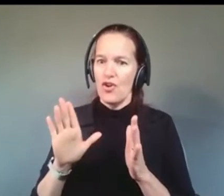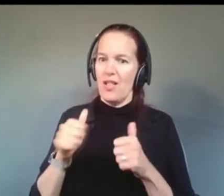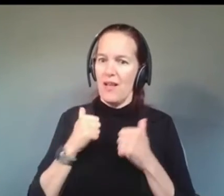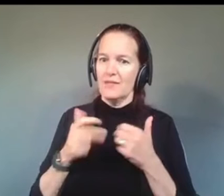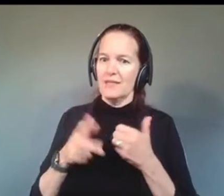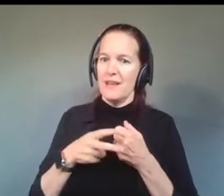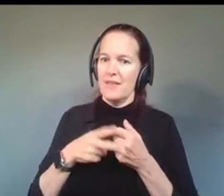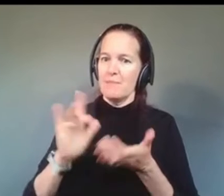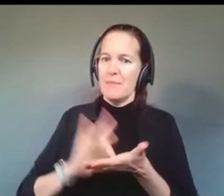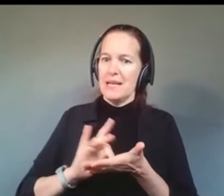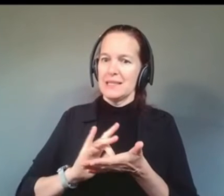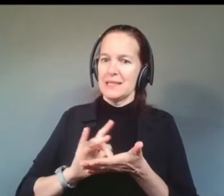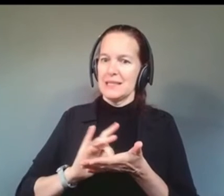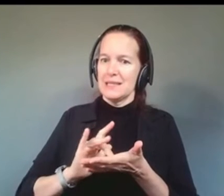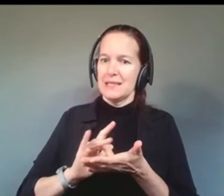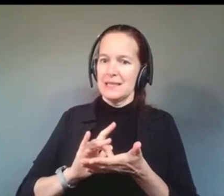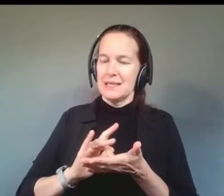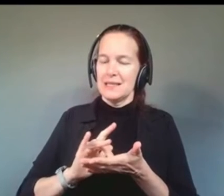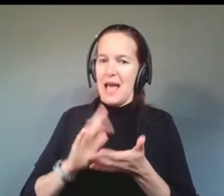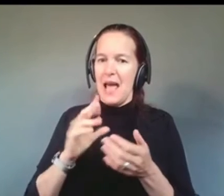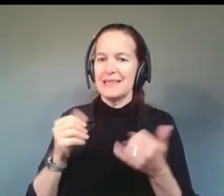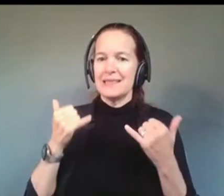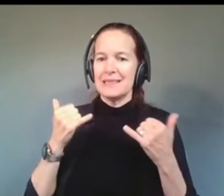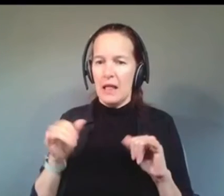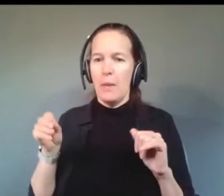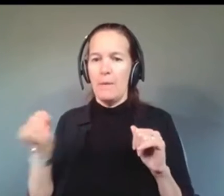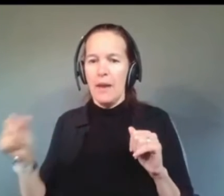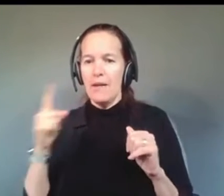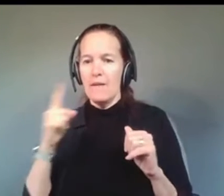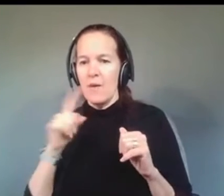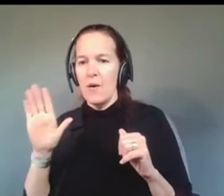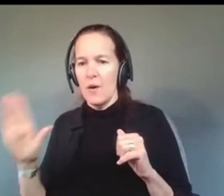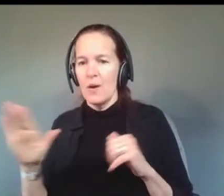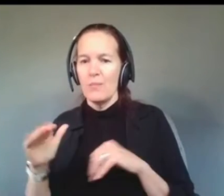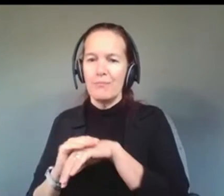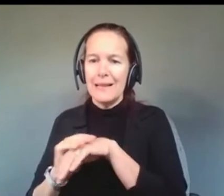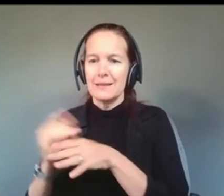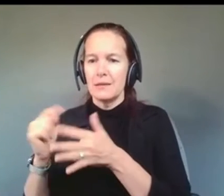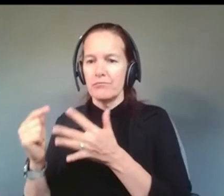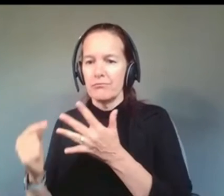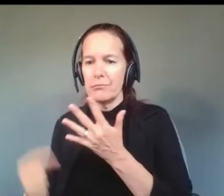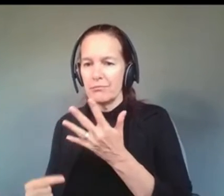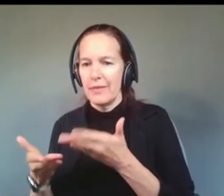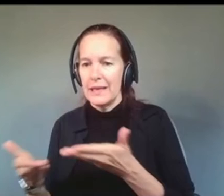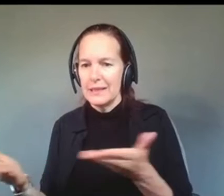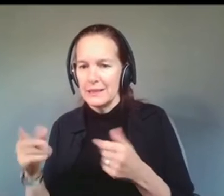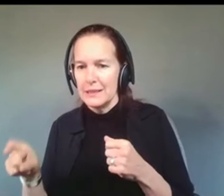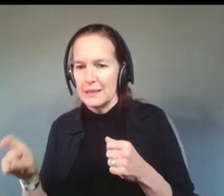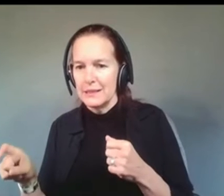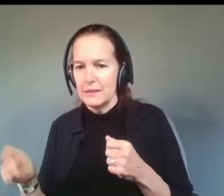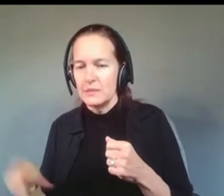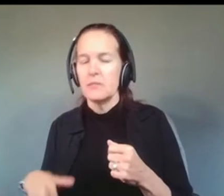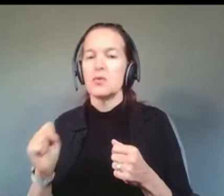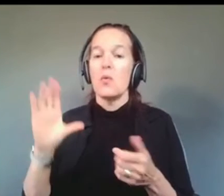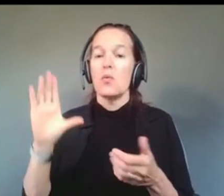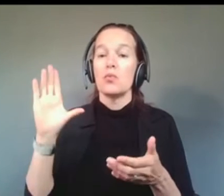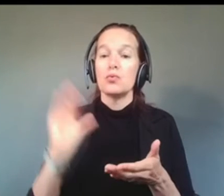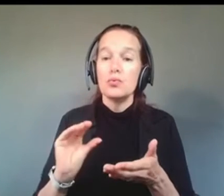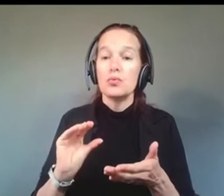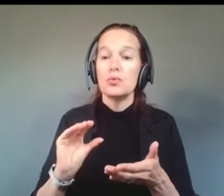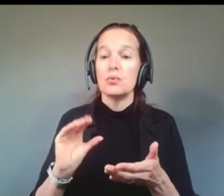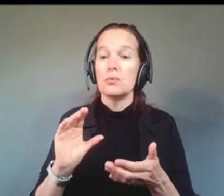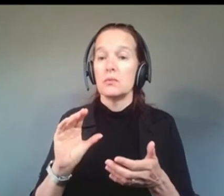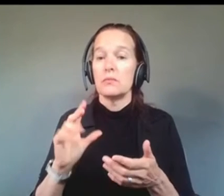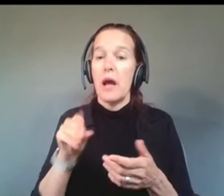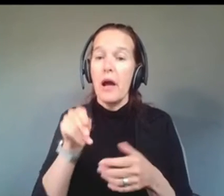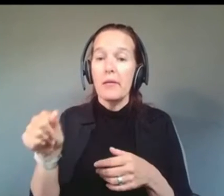without compromising for a basic quality of life. And by reducing out-of-pocket costs under Medicaid